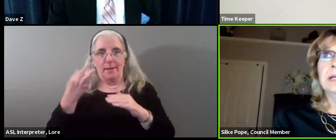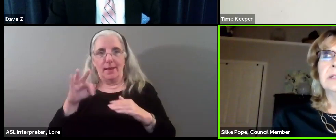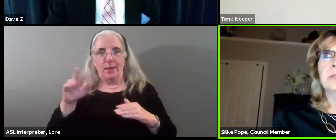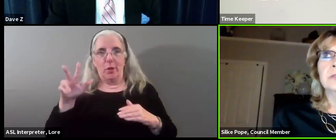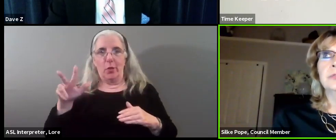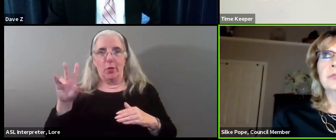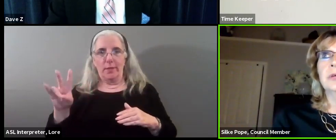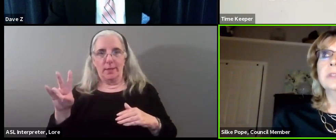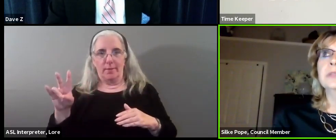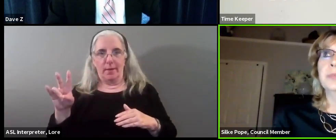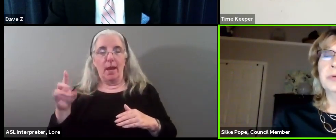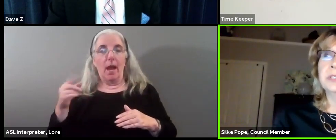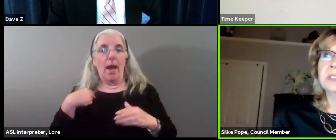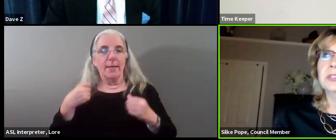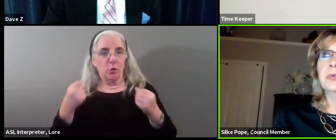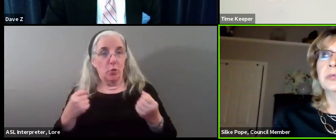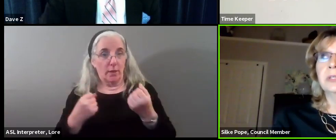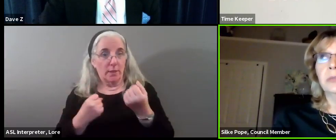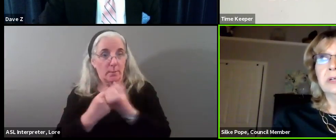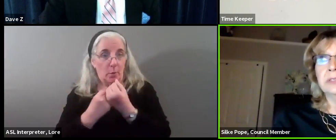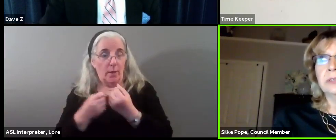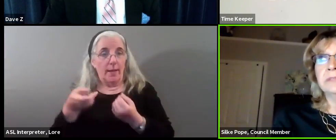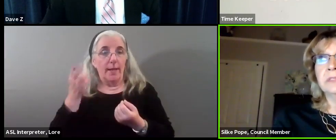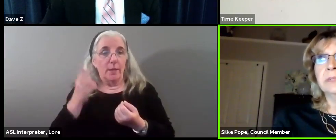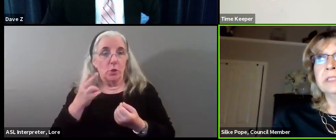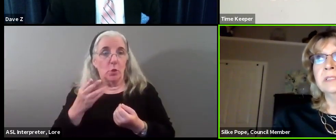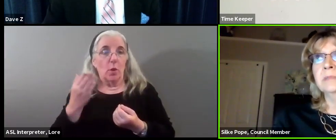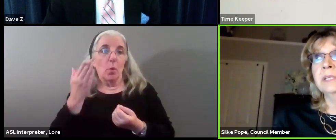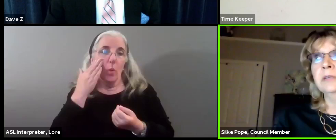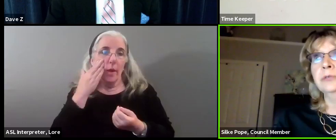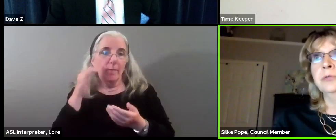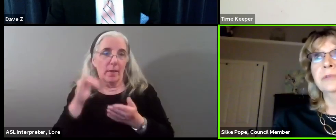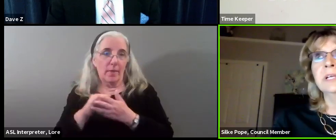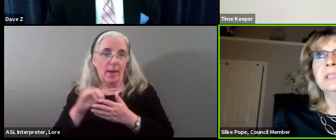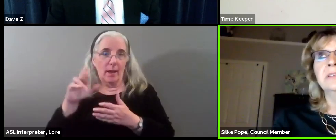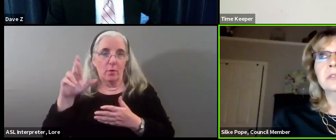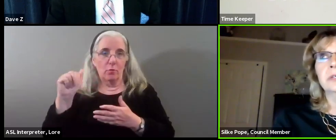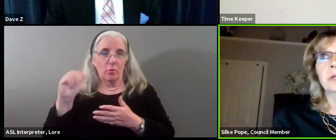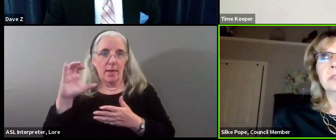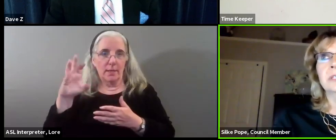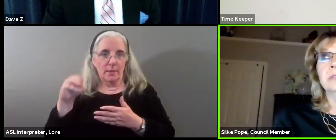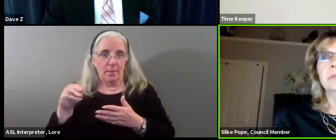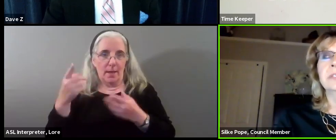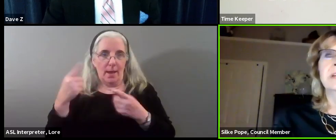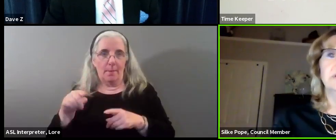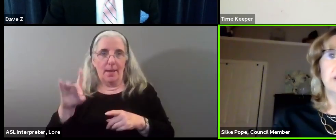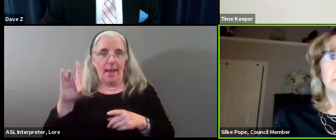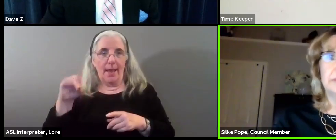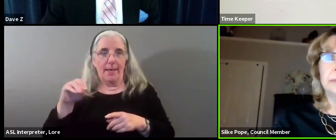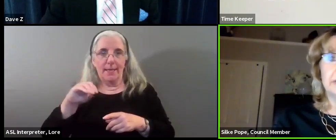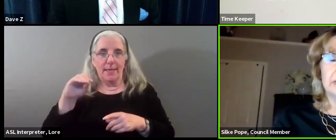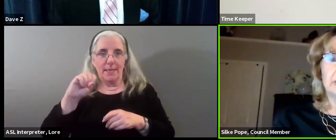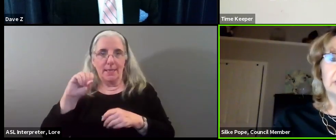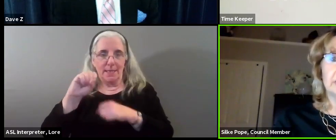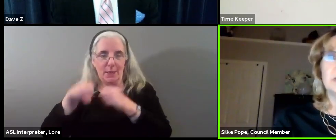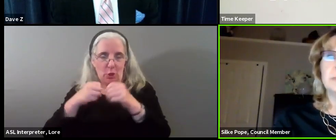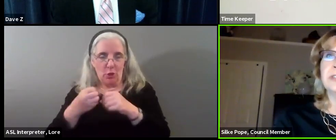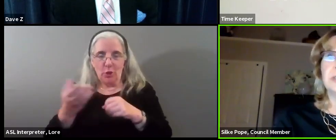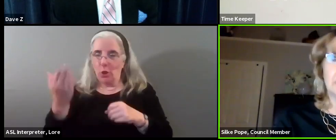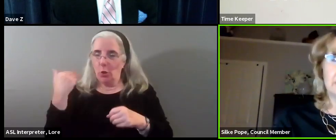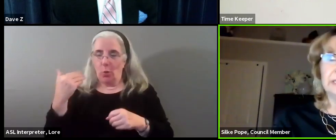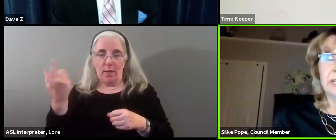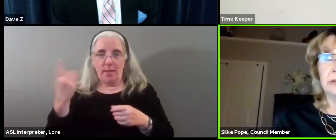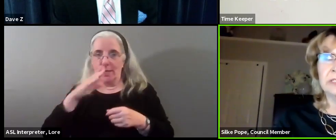I do strongly support the historical awareness of this racism that occurred over 80 years ago so that it will never happen again and